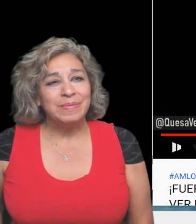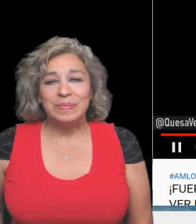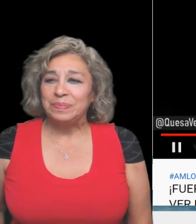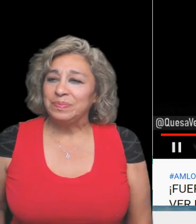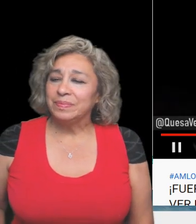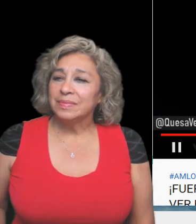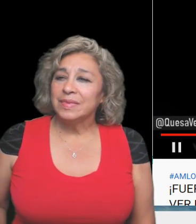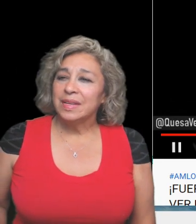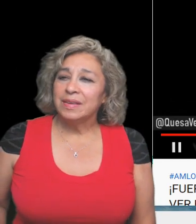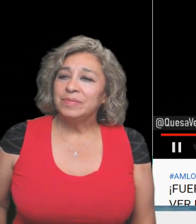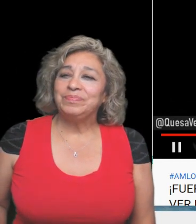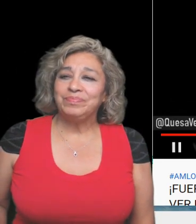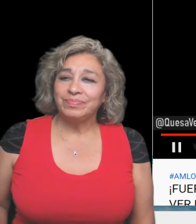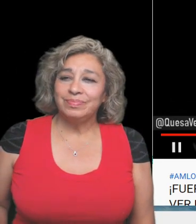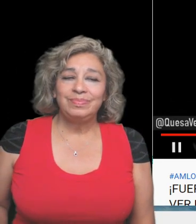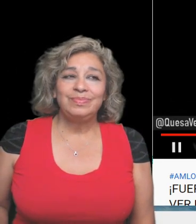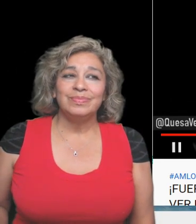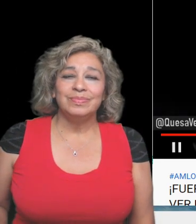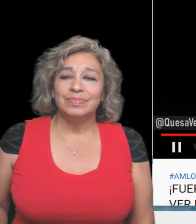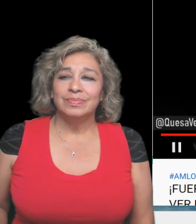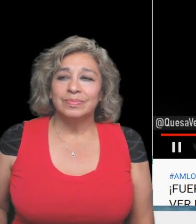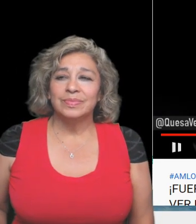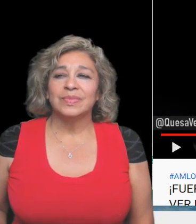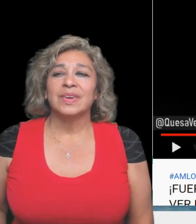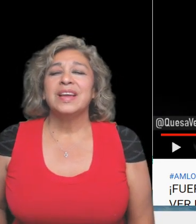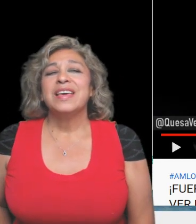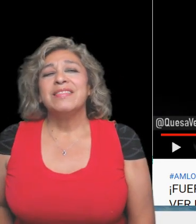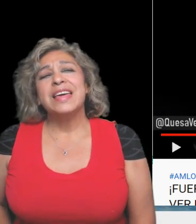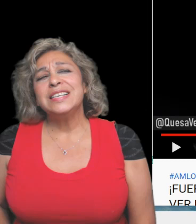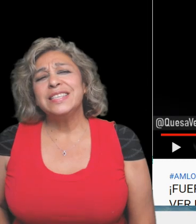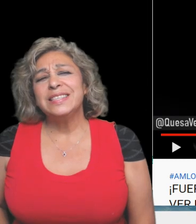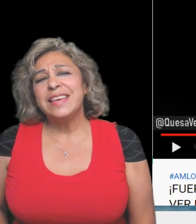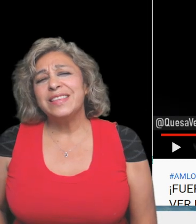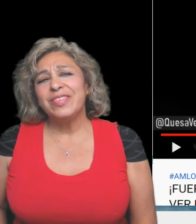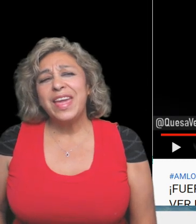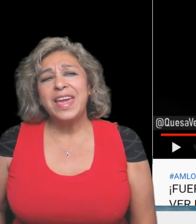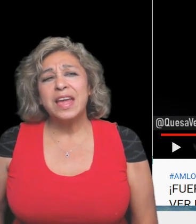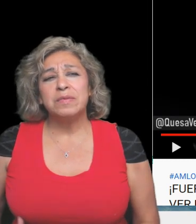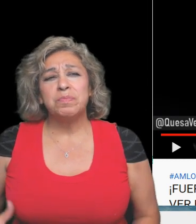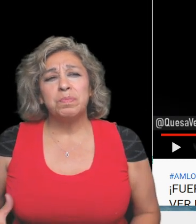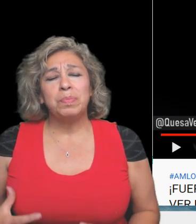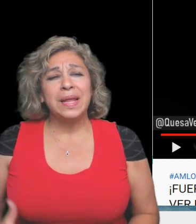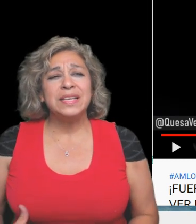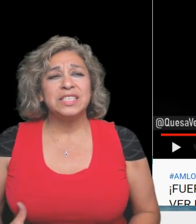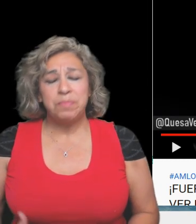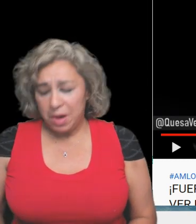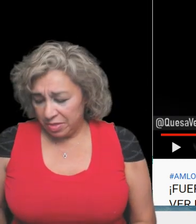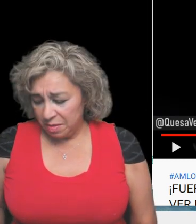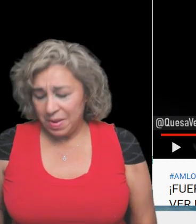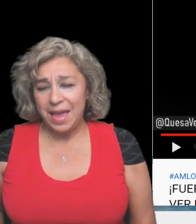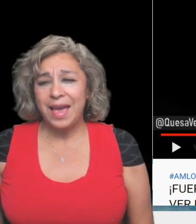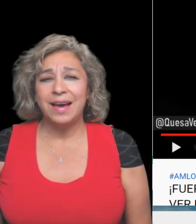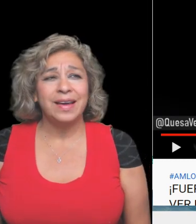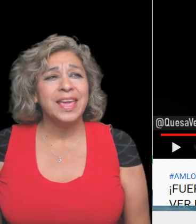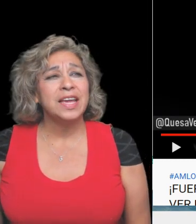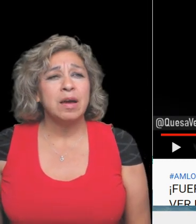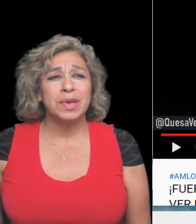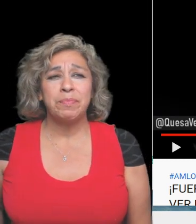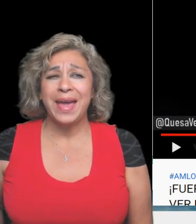happen es decir les habían metido un paquete con hume that is to say that they had placed upon them